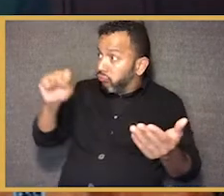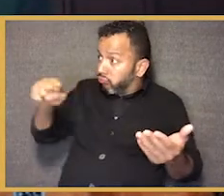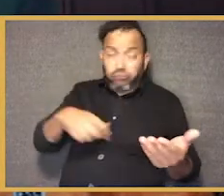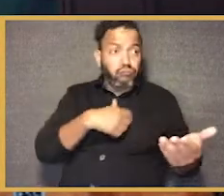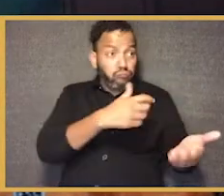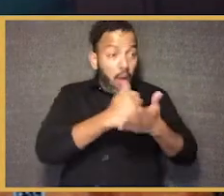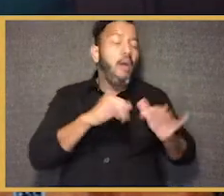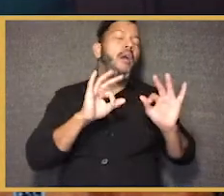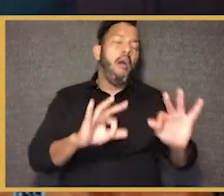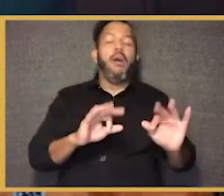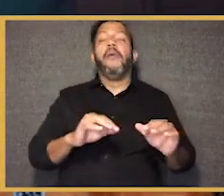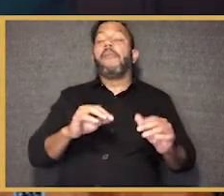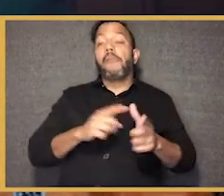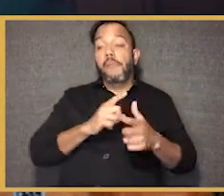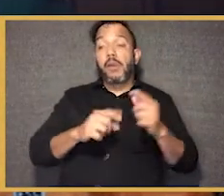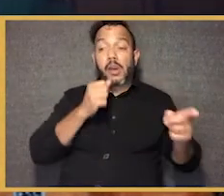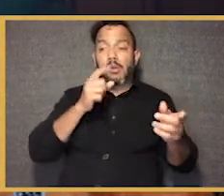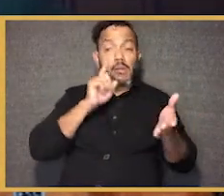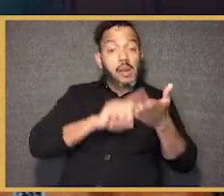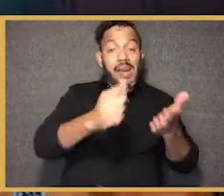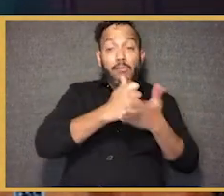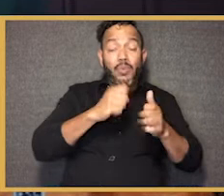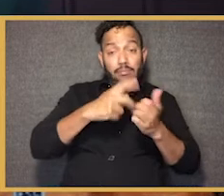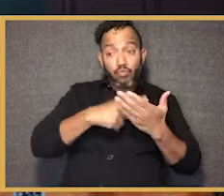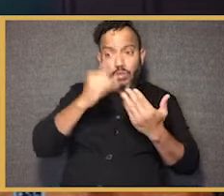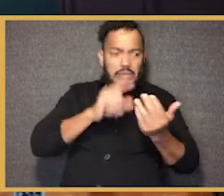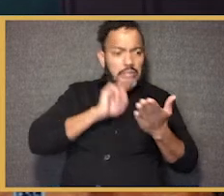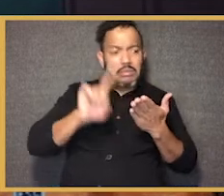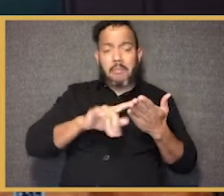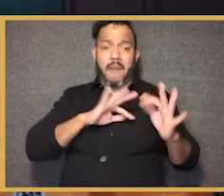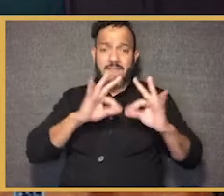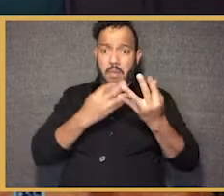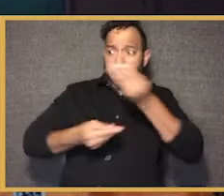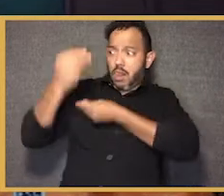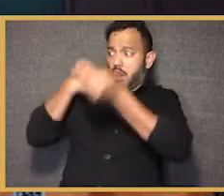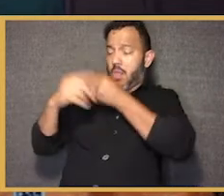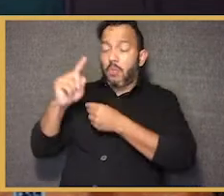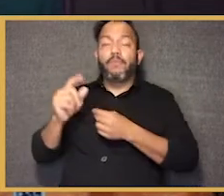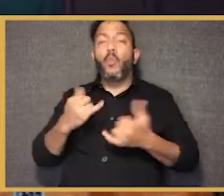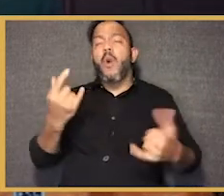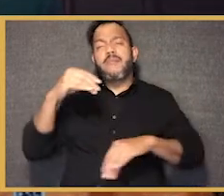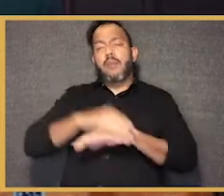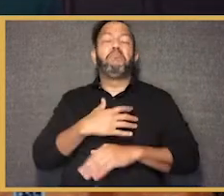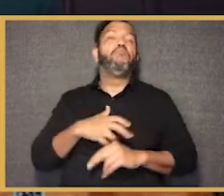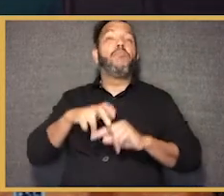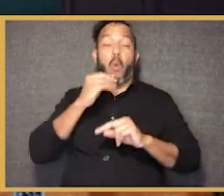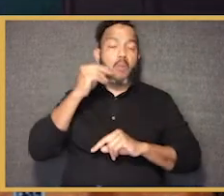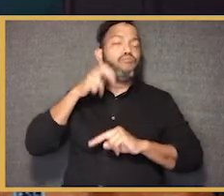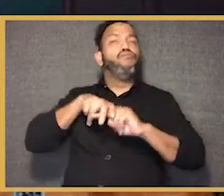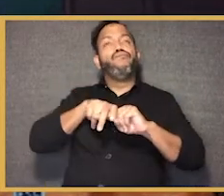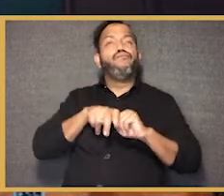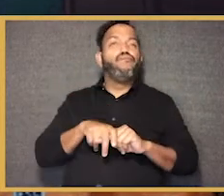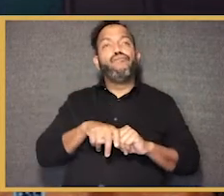wanted to be helpful. And she started helping me with this project. And one night